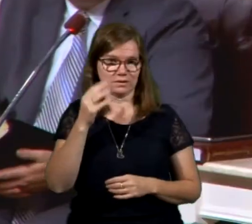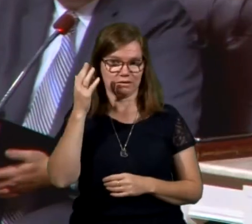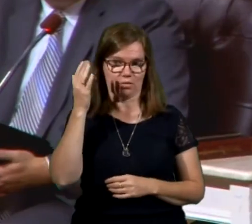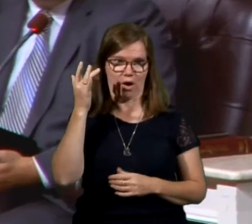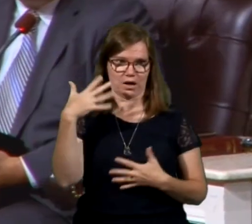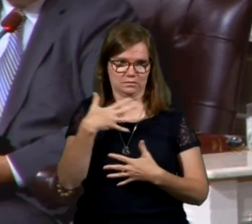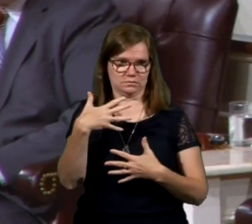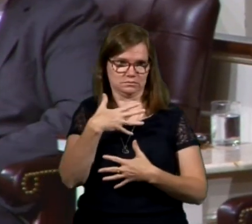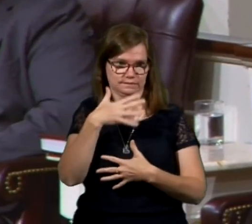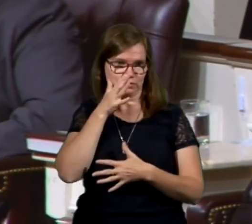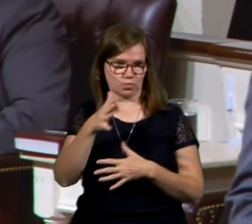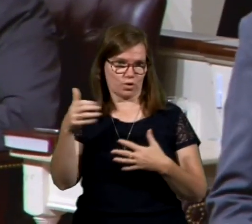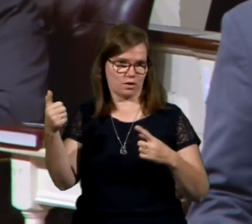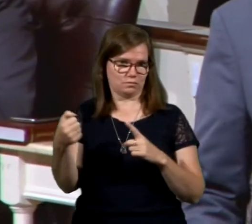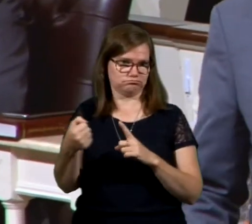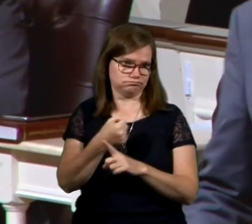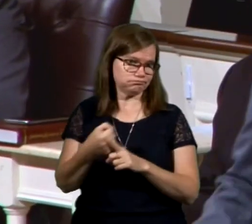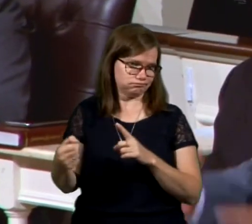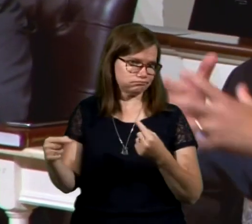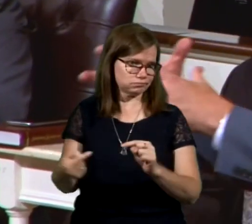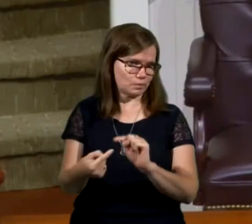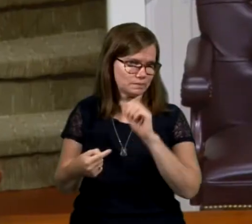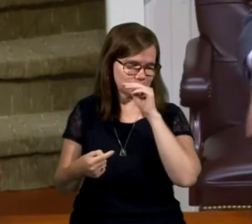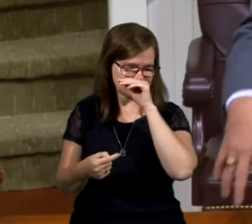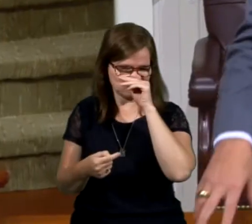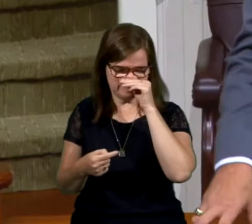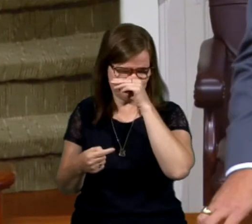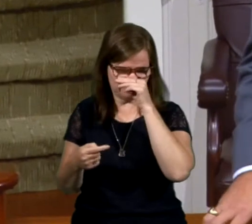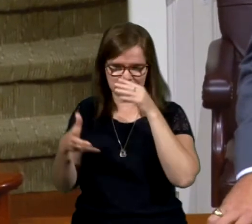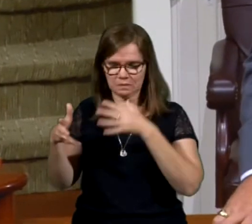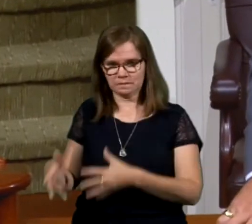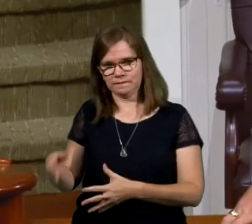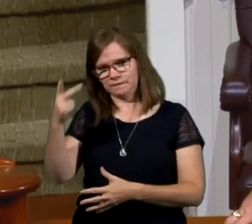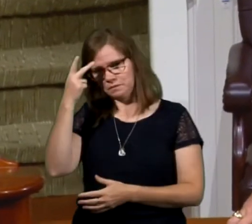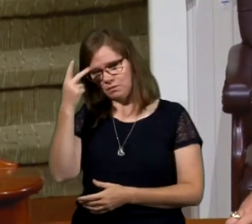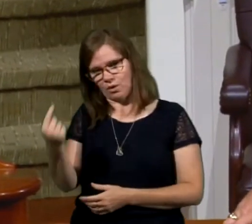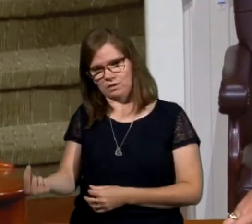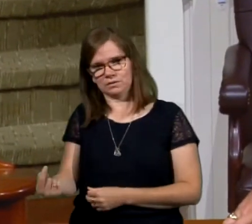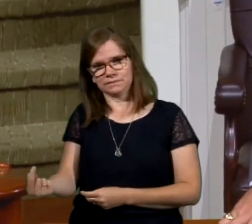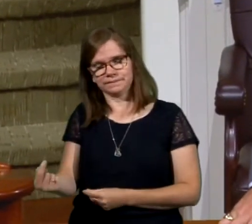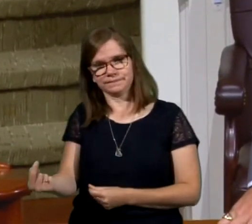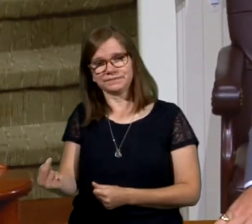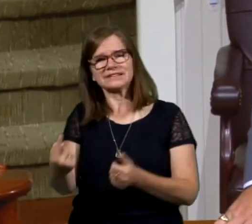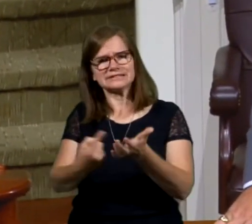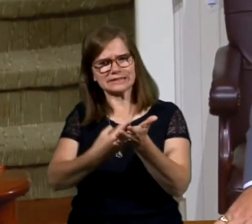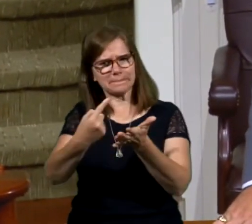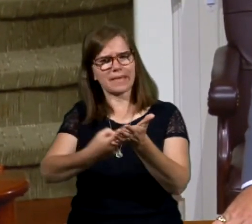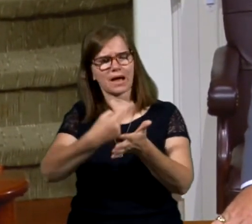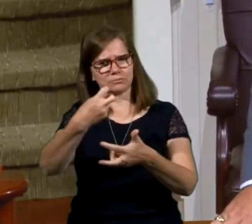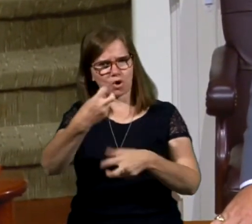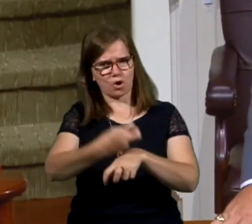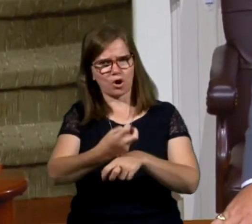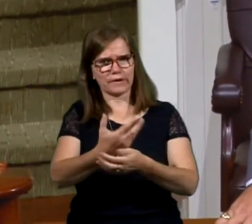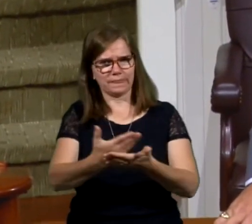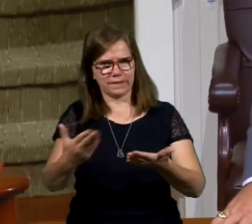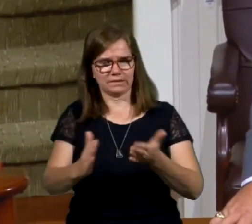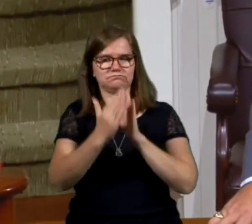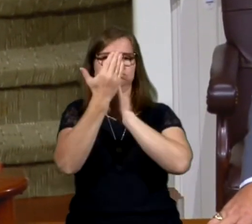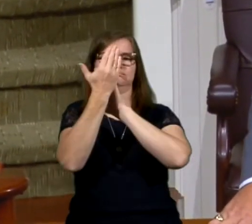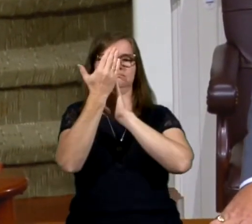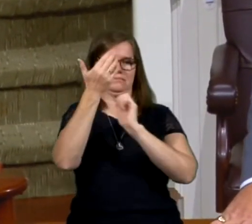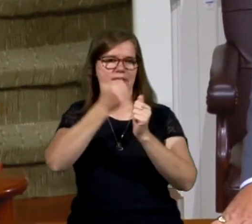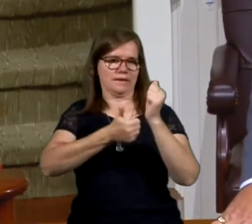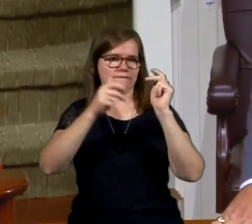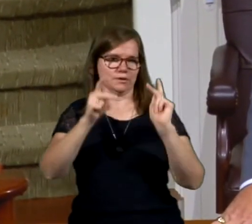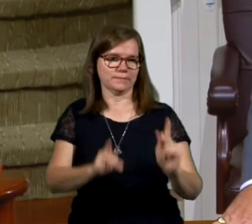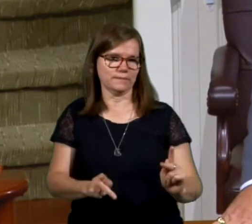be hurt. Here he is by himself. You know, sometimes difficult things come to every person's